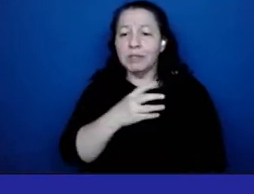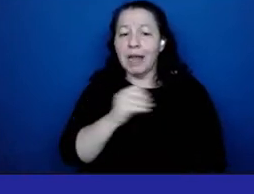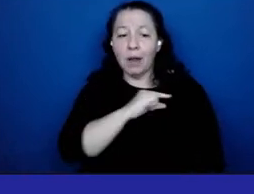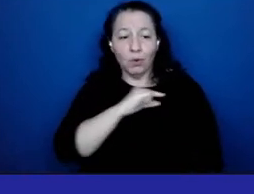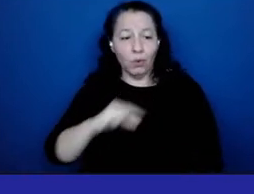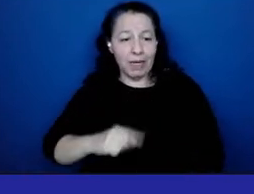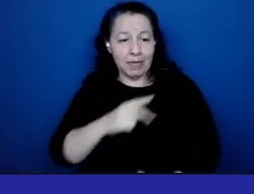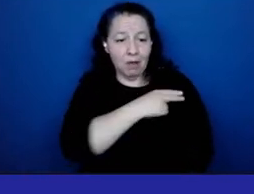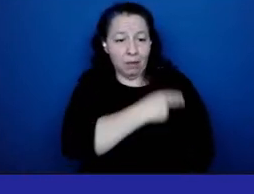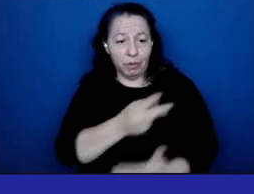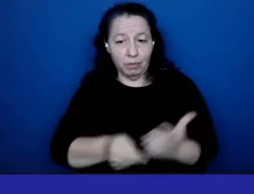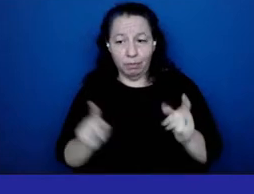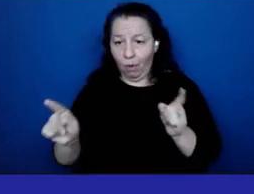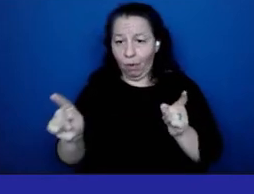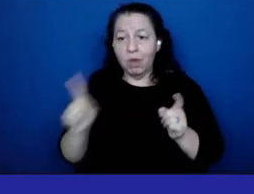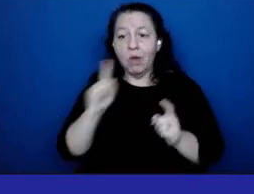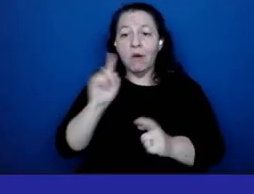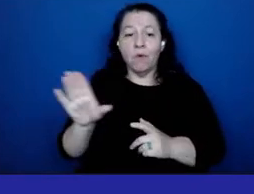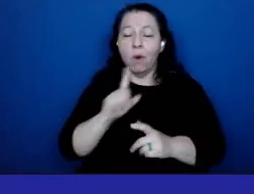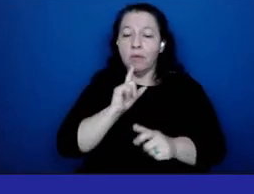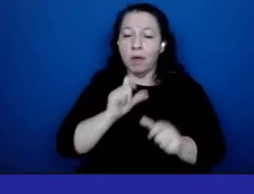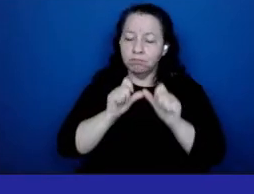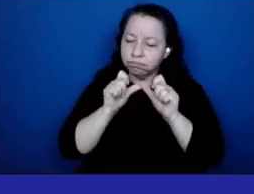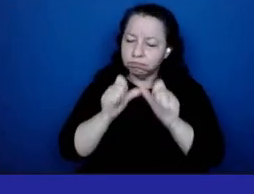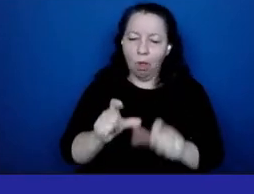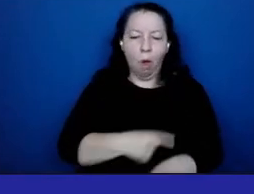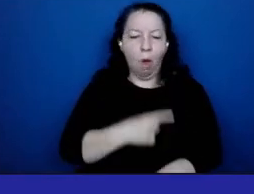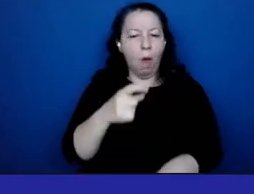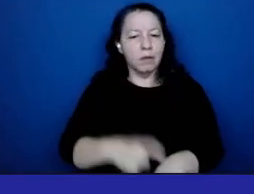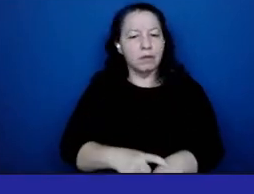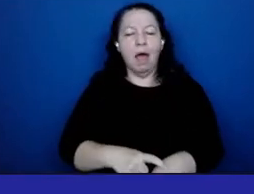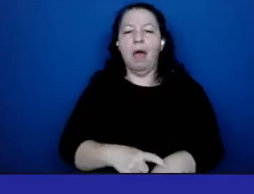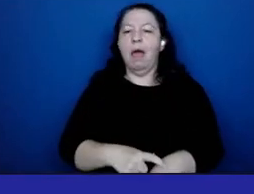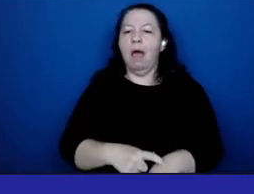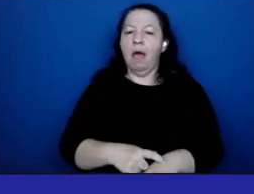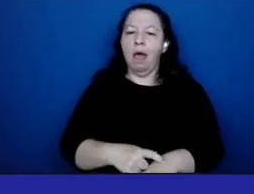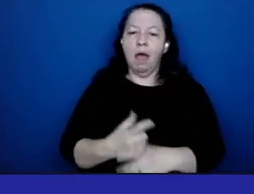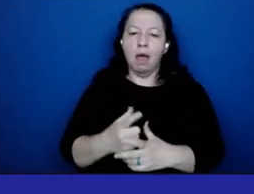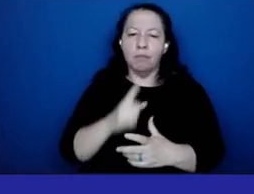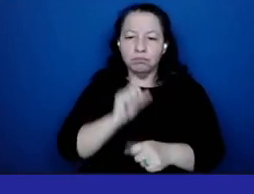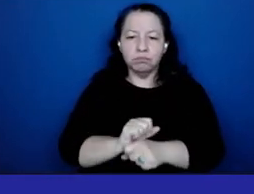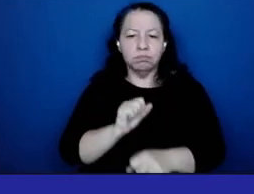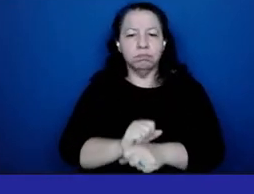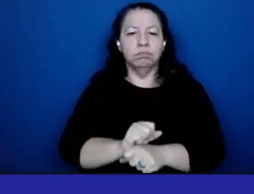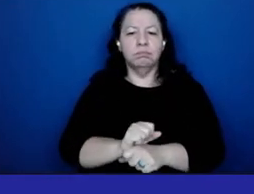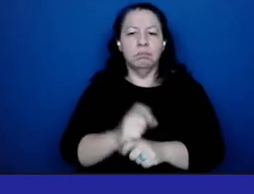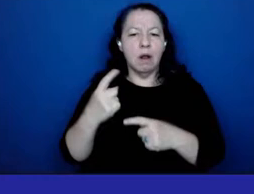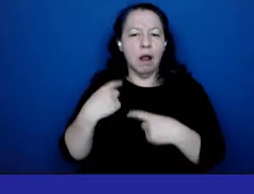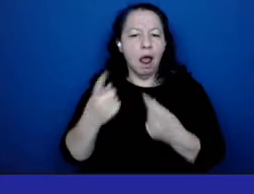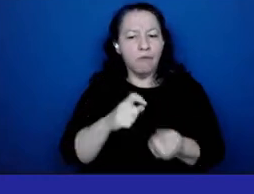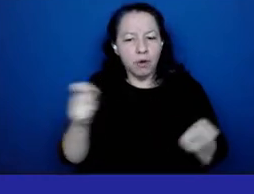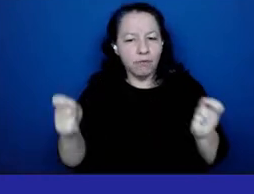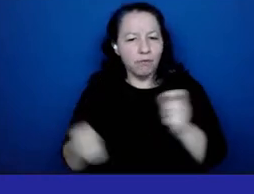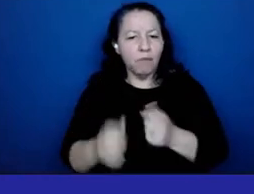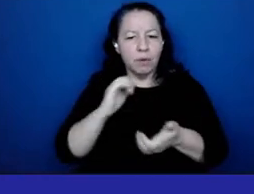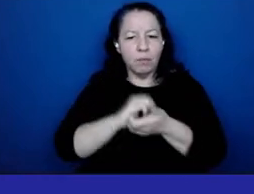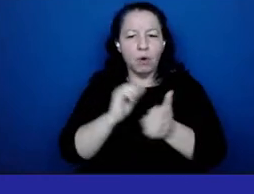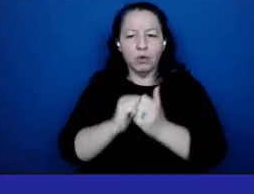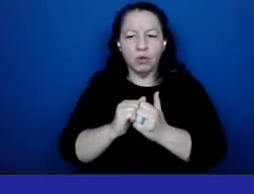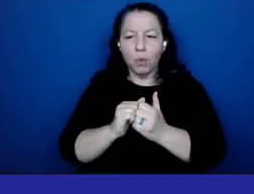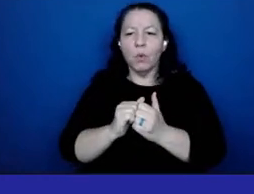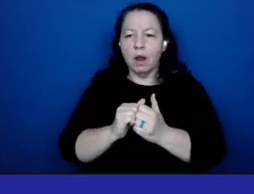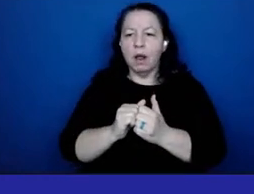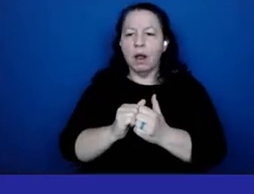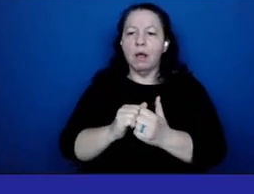for their deep long-standing and ever-evolving partnership with queen's public library when i first started working